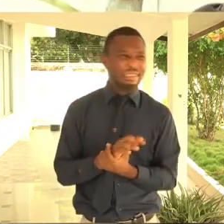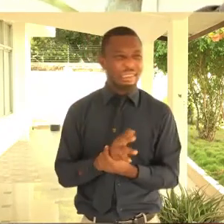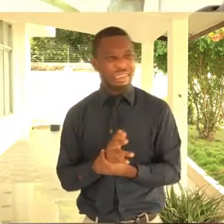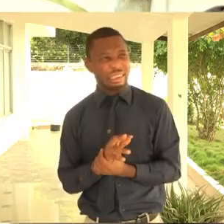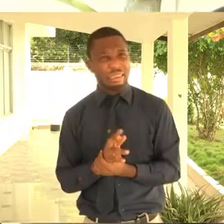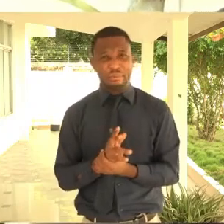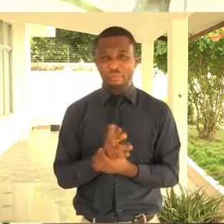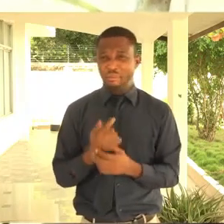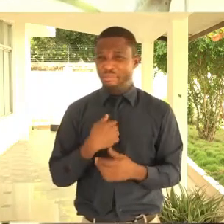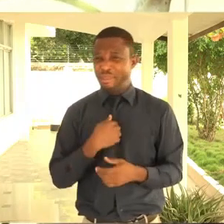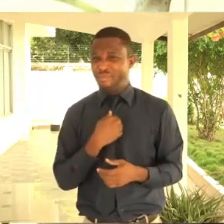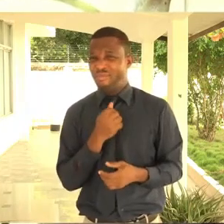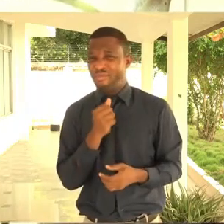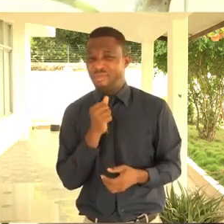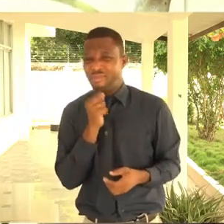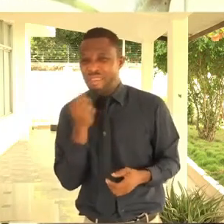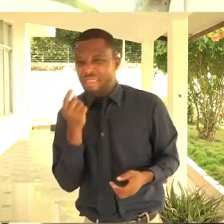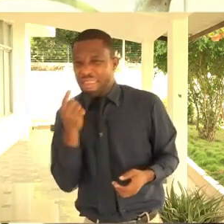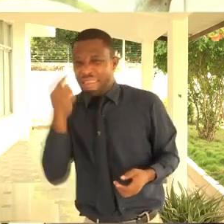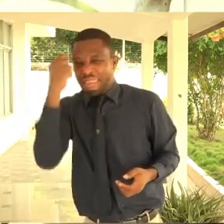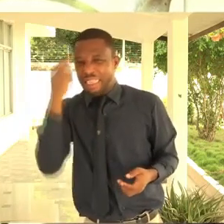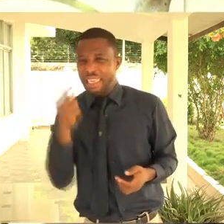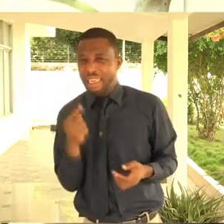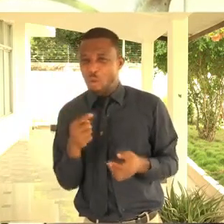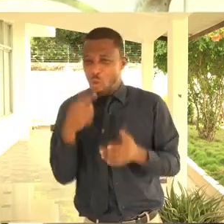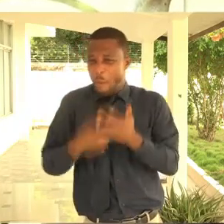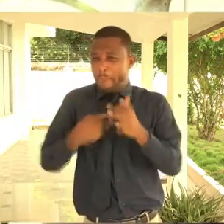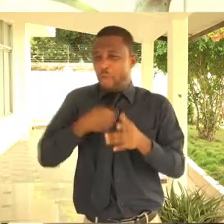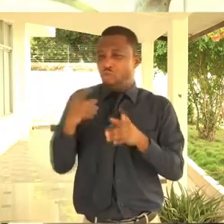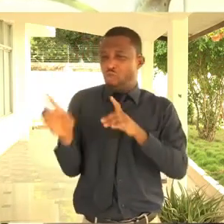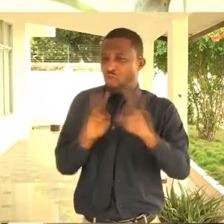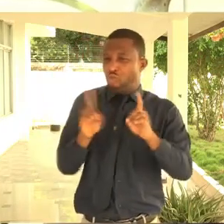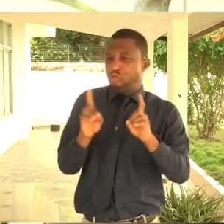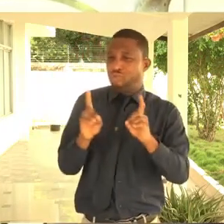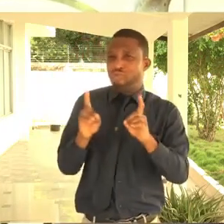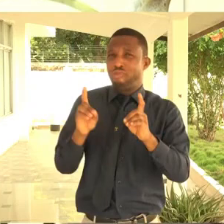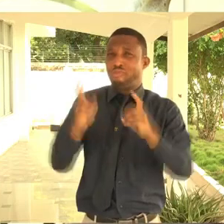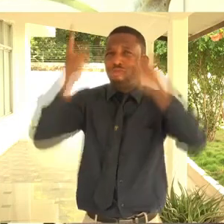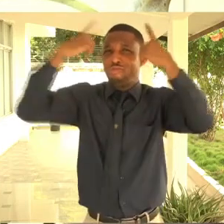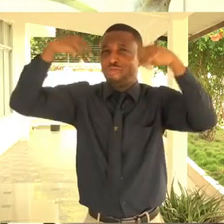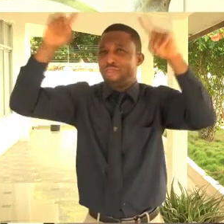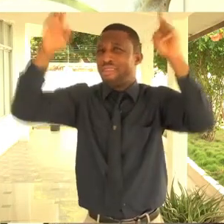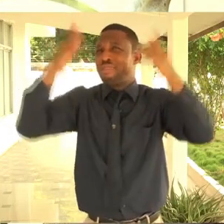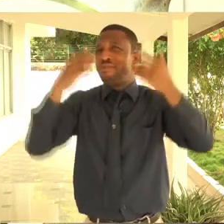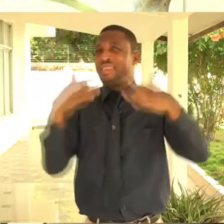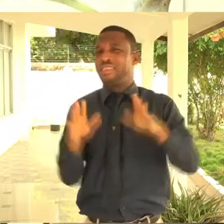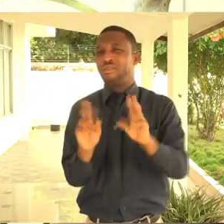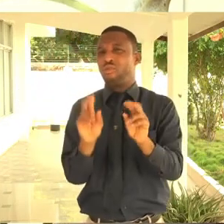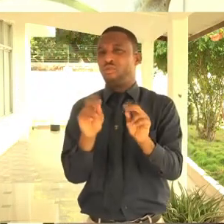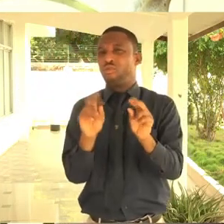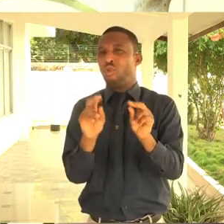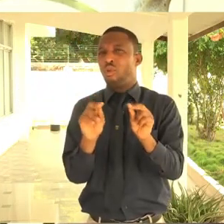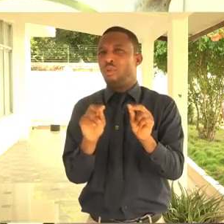something that I fulfilled. I did not see what I've done and the impact until